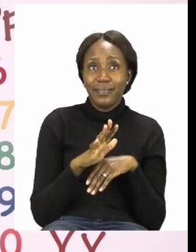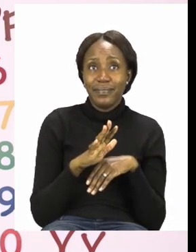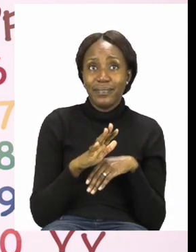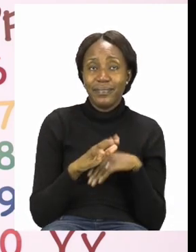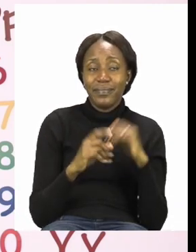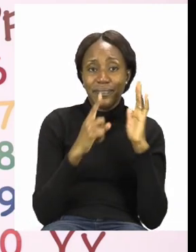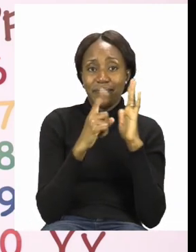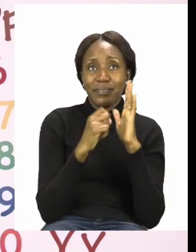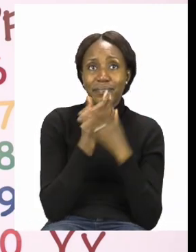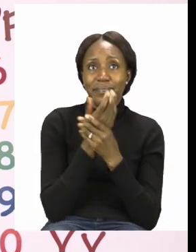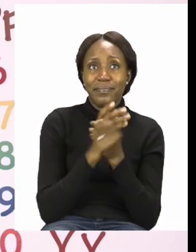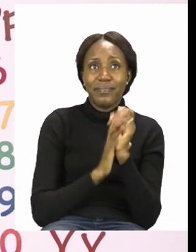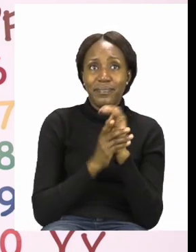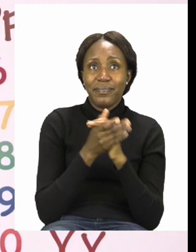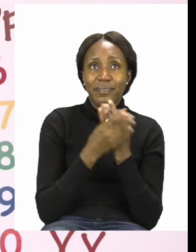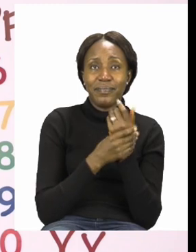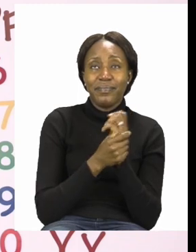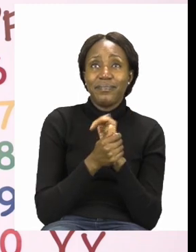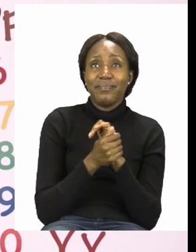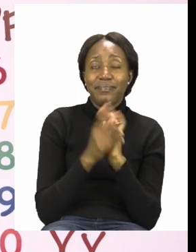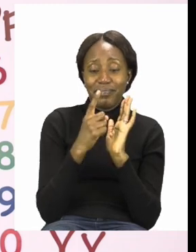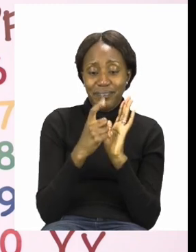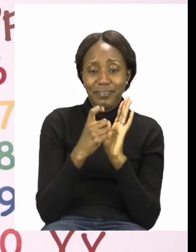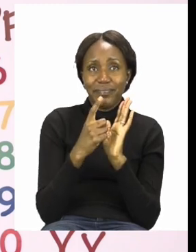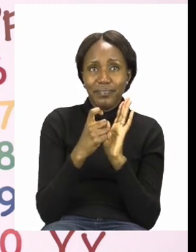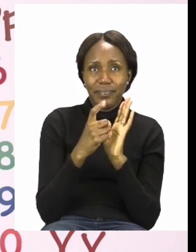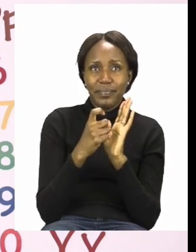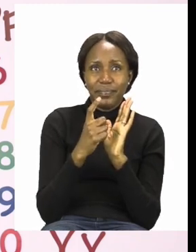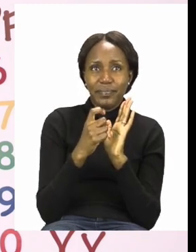sanitize. So, let's take our sanitizer.